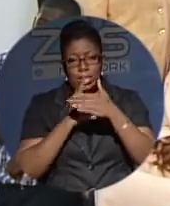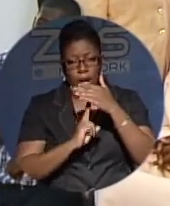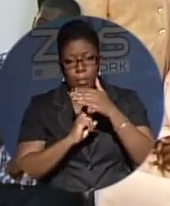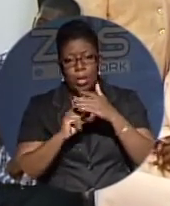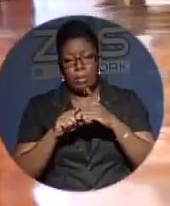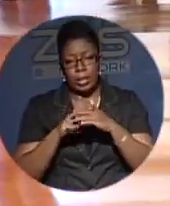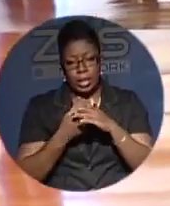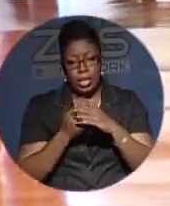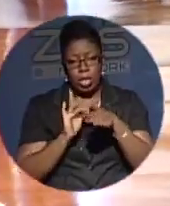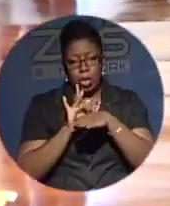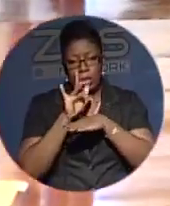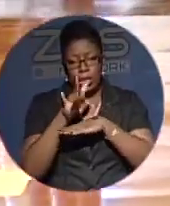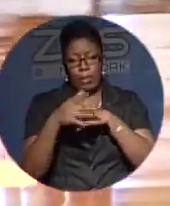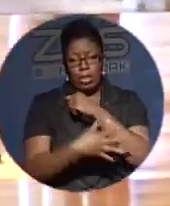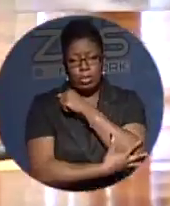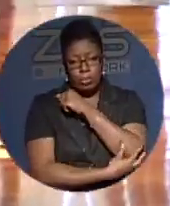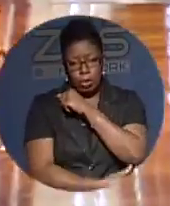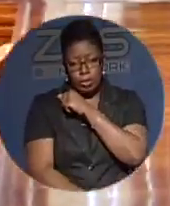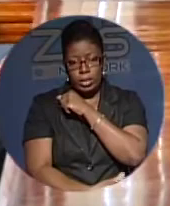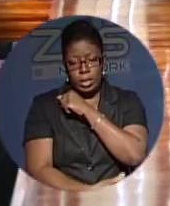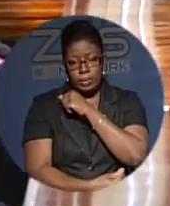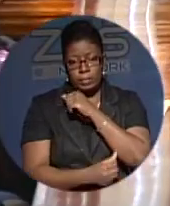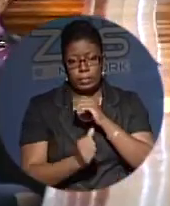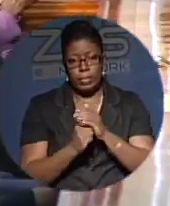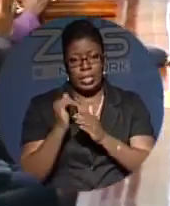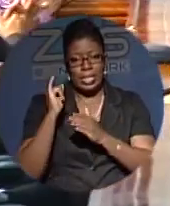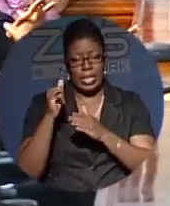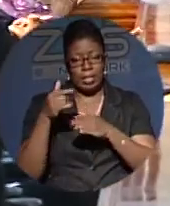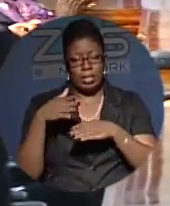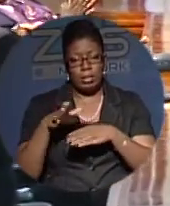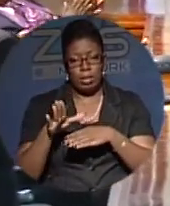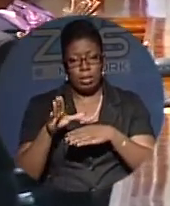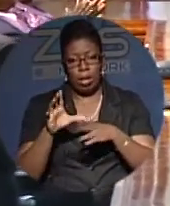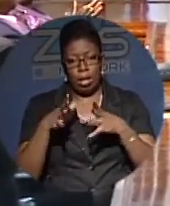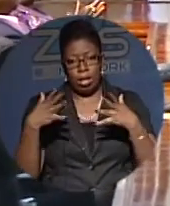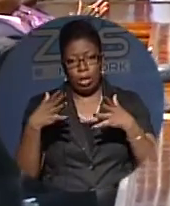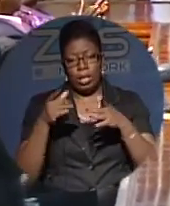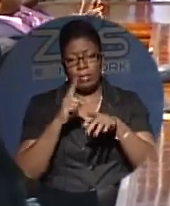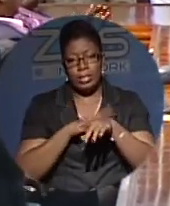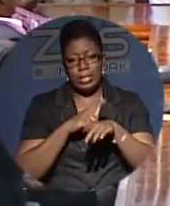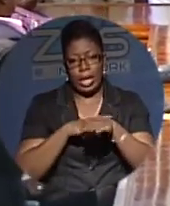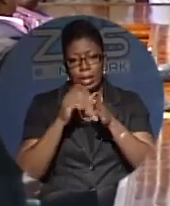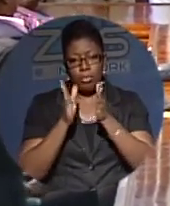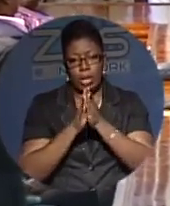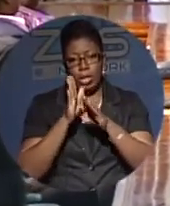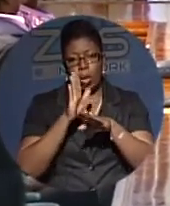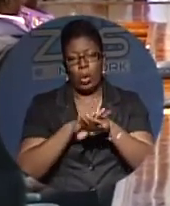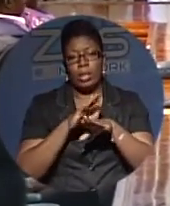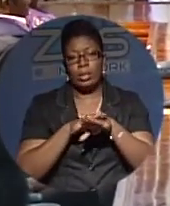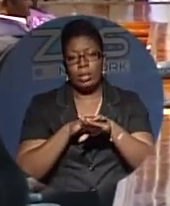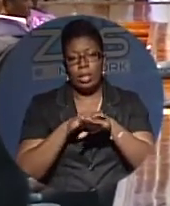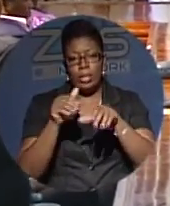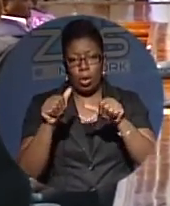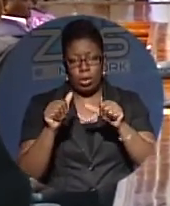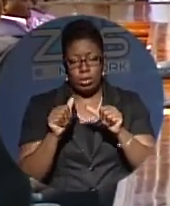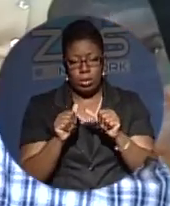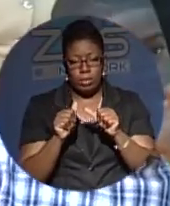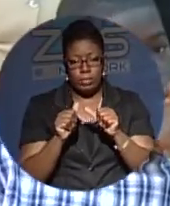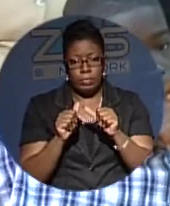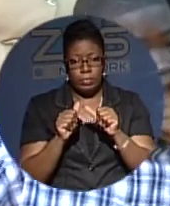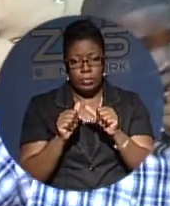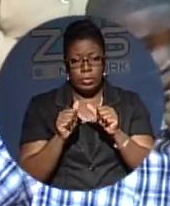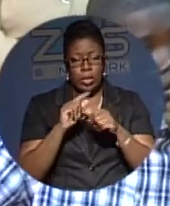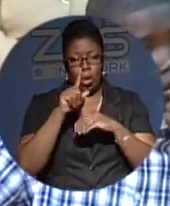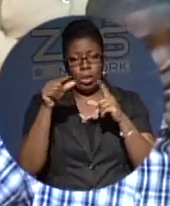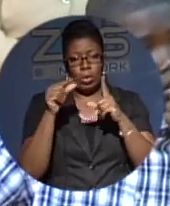early life of poverty, it's more than an honor. He says he has spent a lot of time praying on the altar, and while he had an indication there would be more, the words of